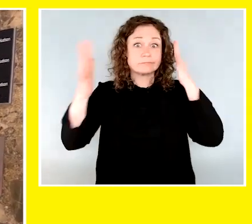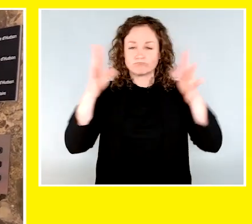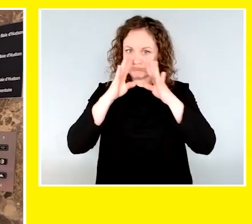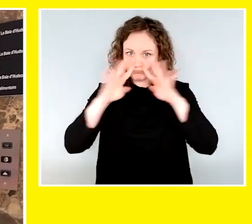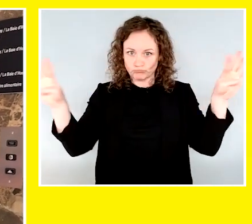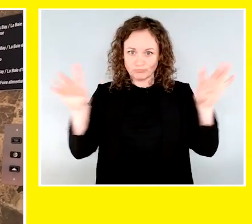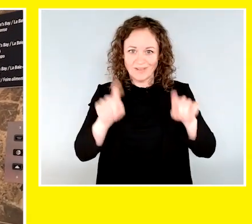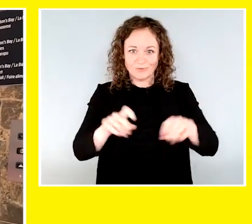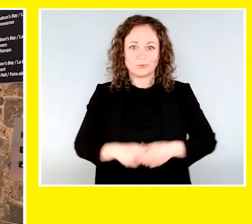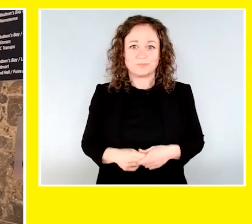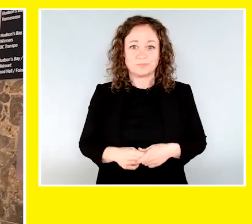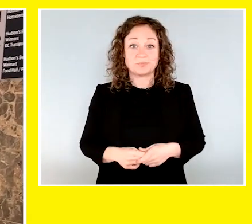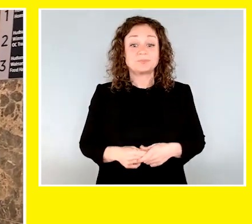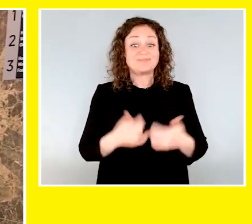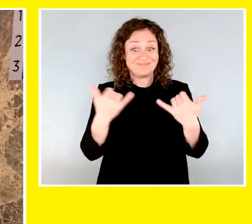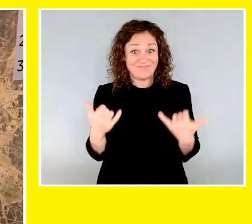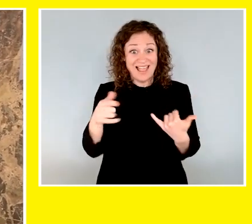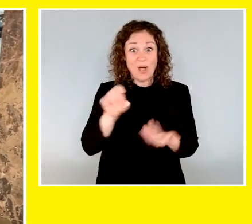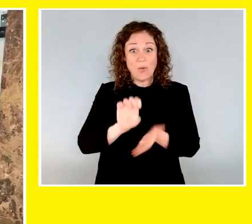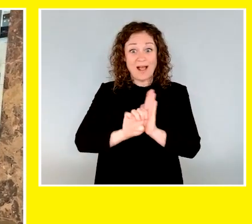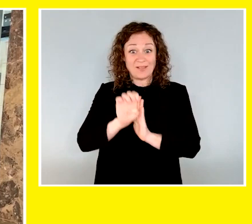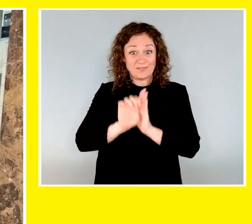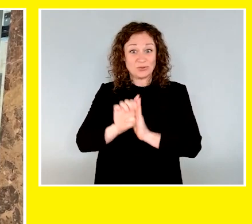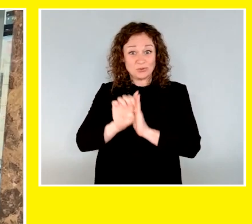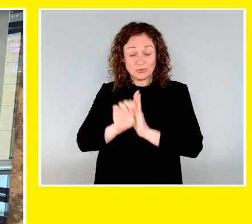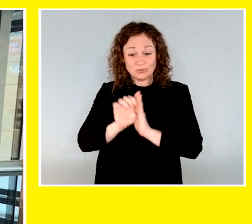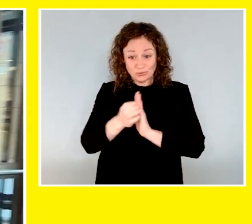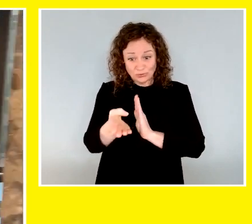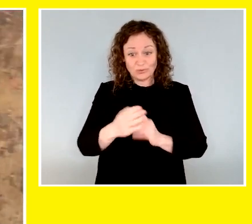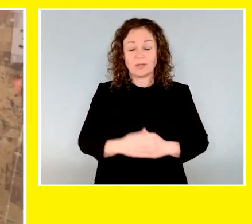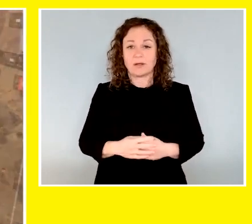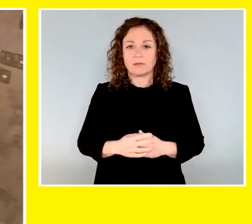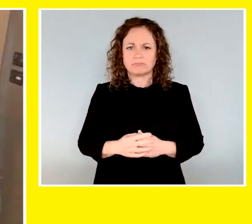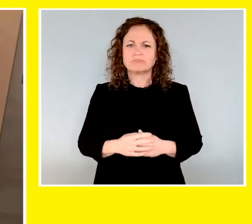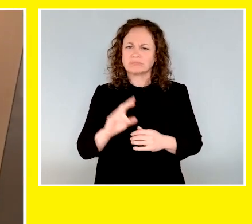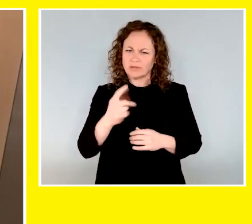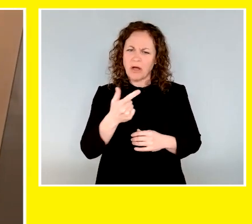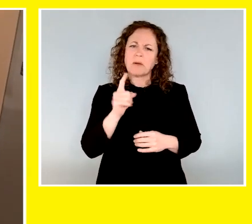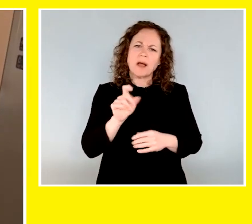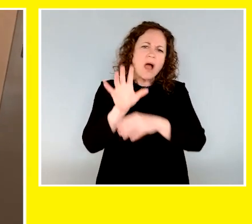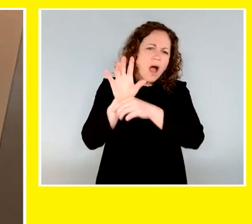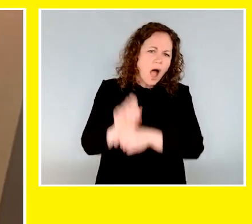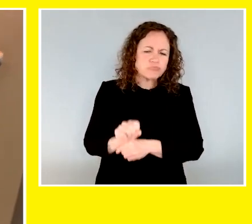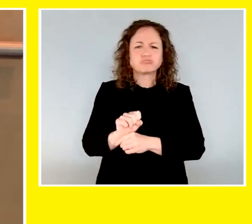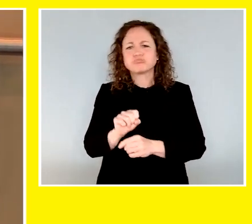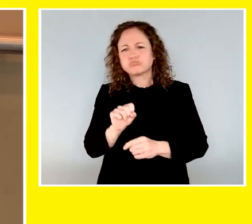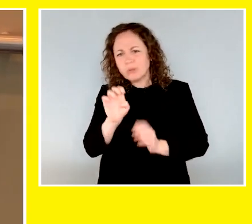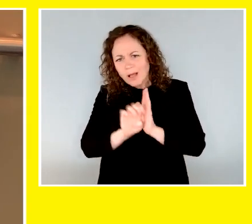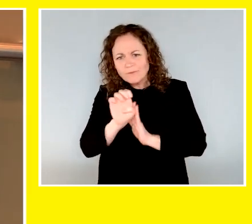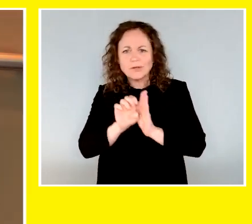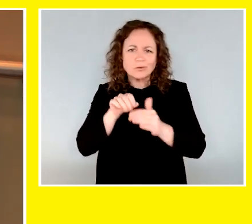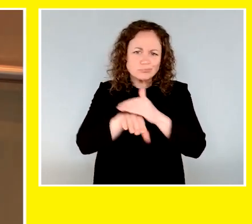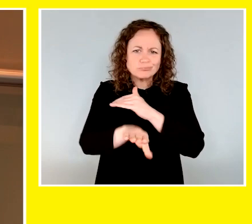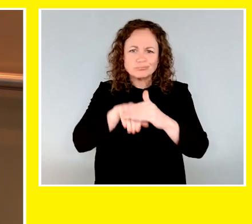It's important for our dogs to be comfortable to enter and exit elevators safely as they may be a regular necessity for the dog in the